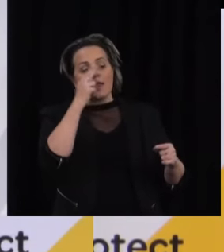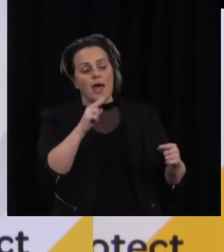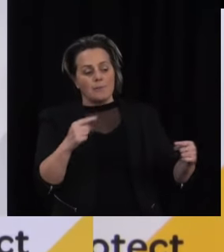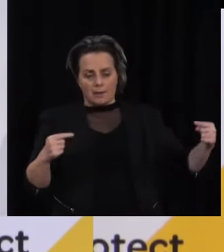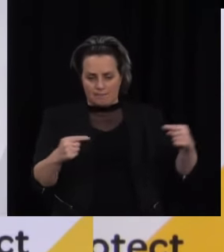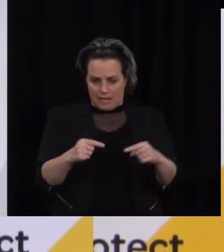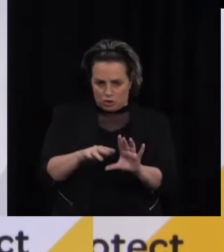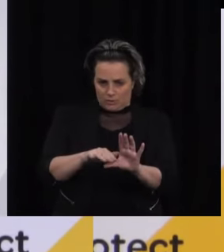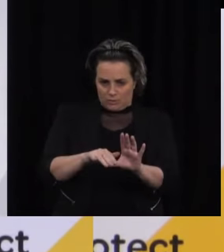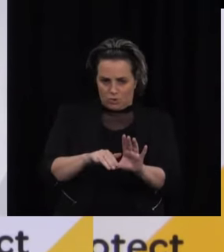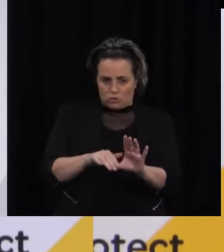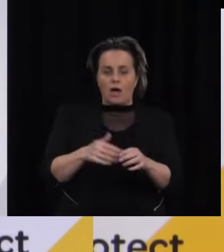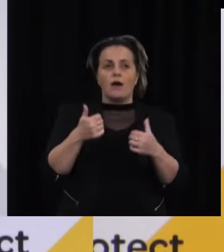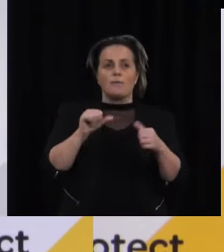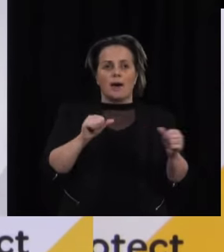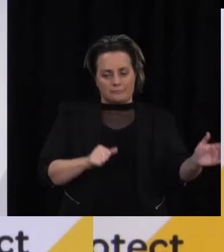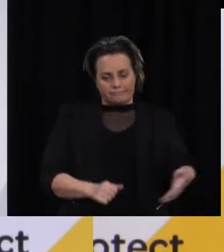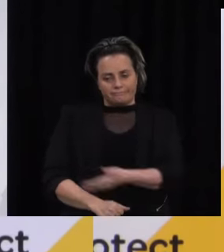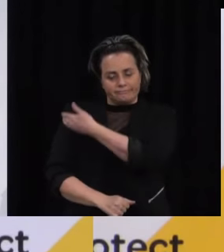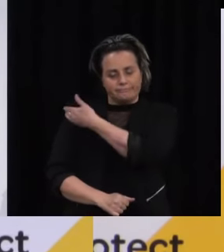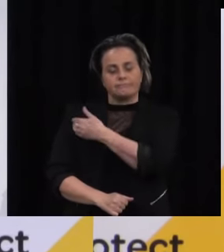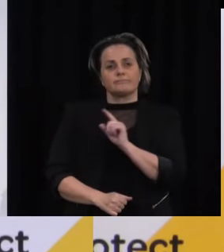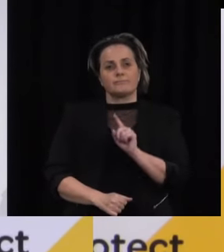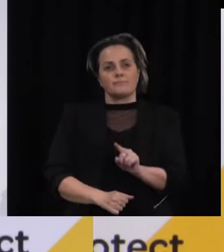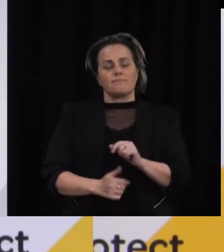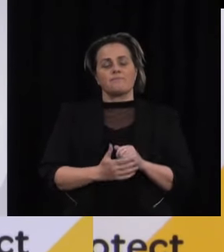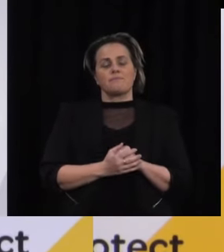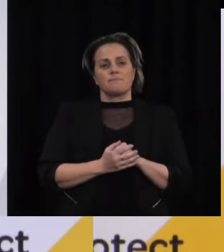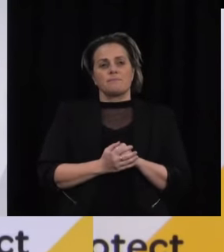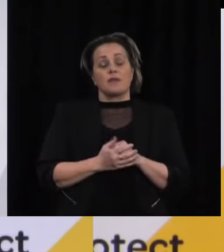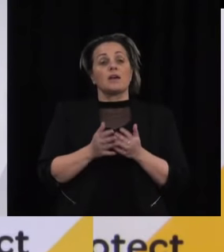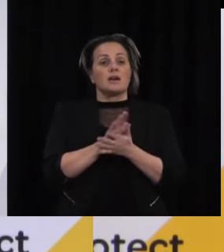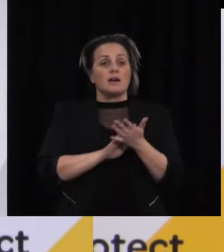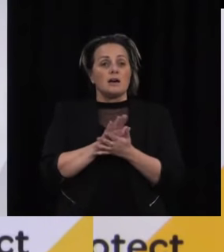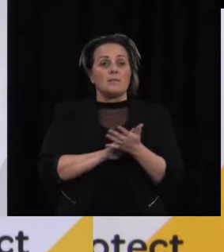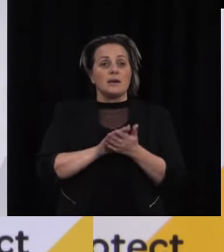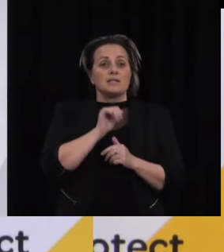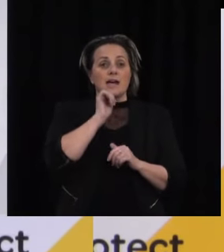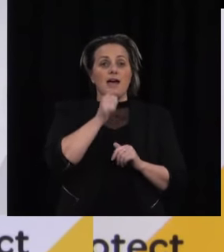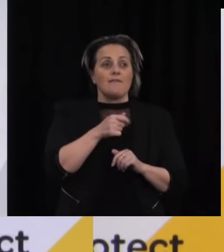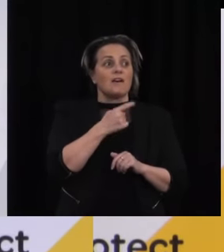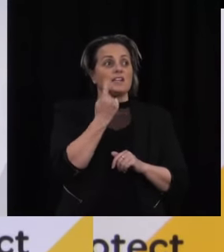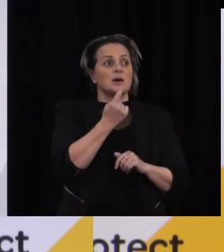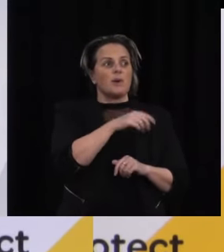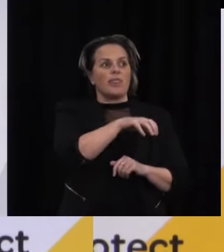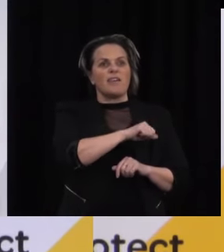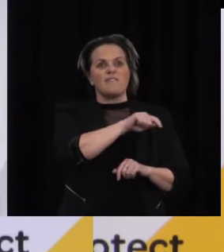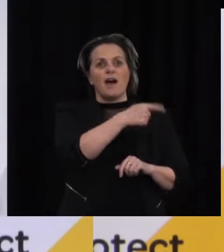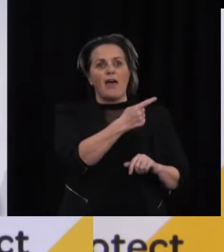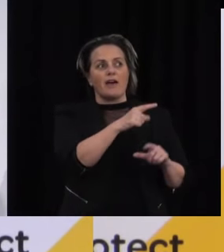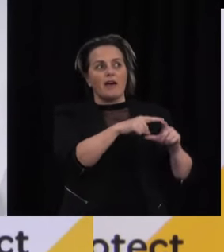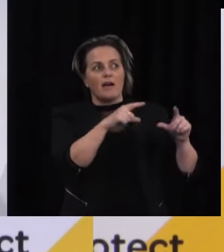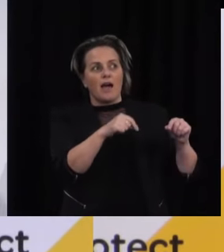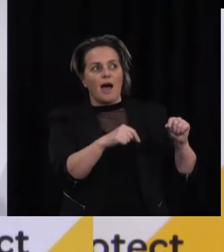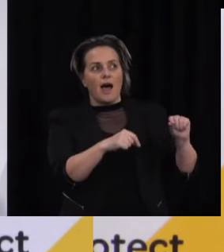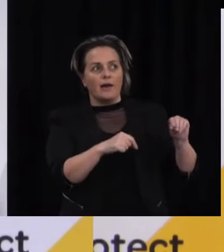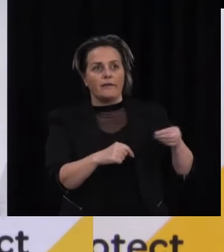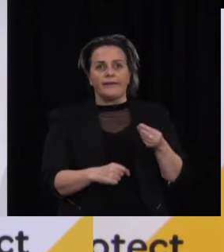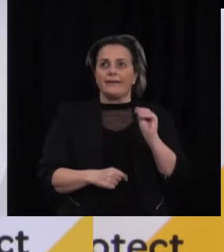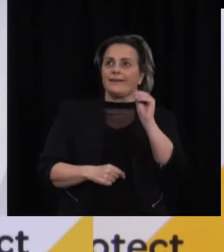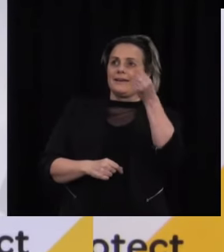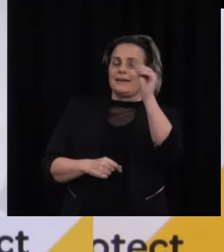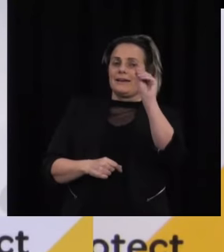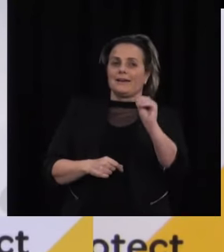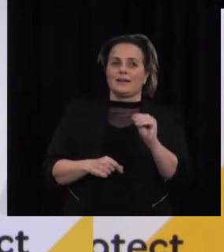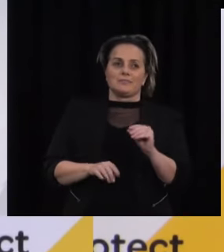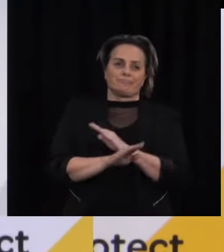the name that's on the database for that QR code, if that makes sense. So therefore stopping people just taking someone else's QR code and manufacturing their own vaccine